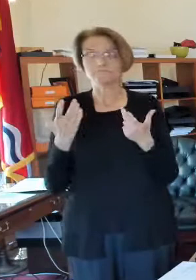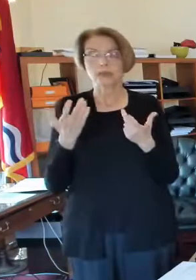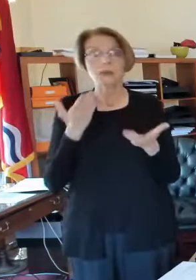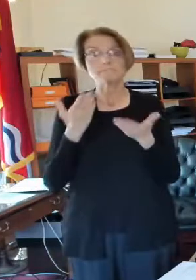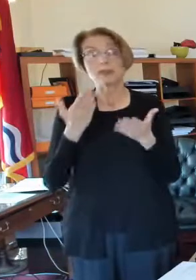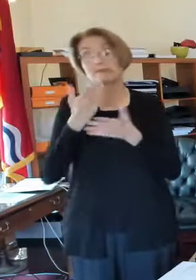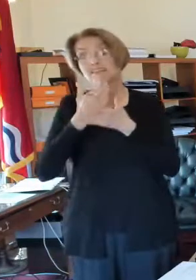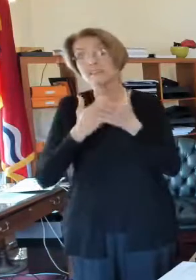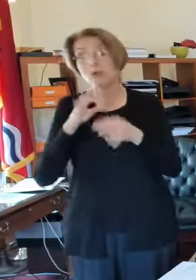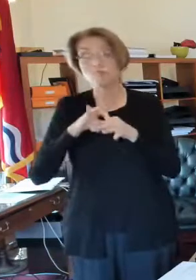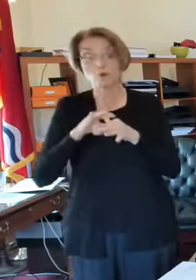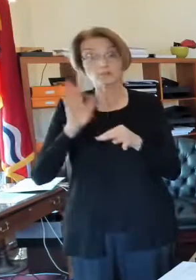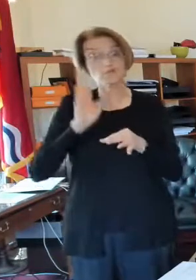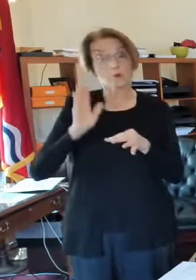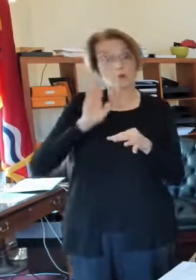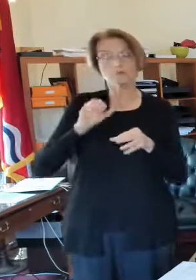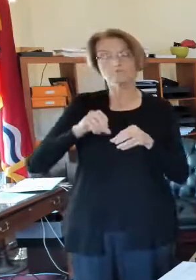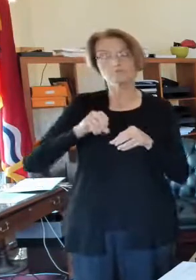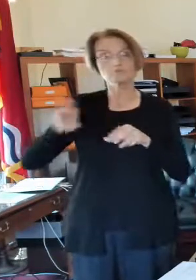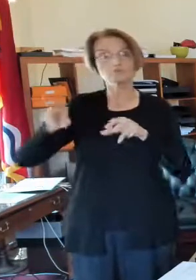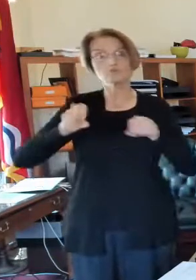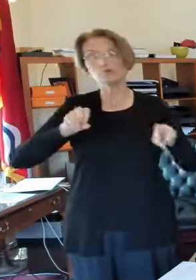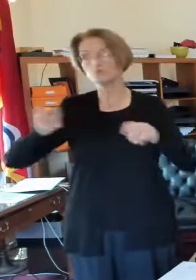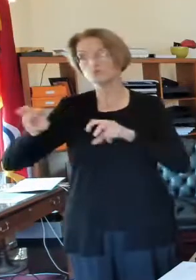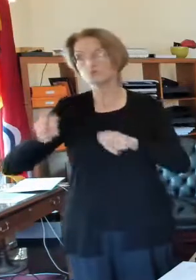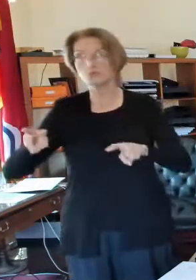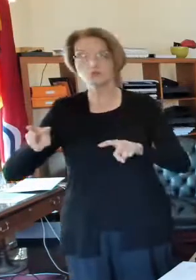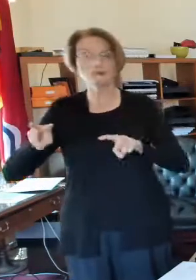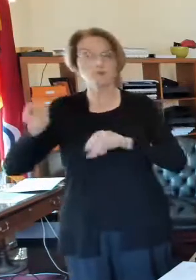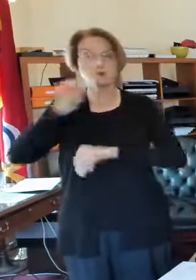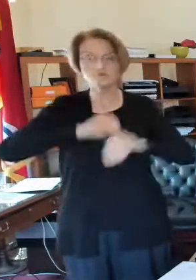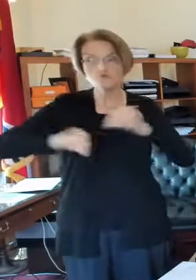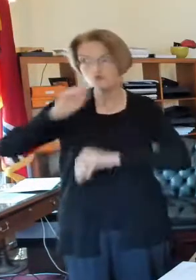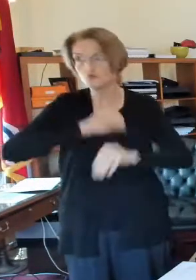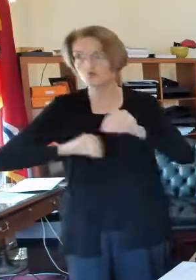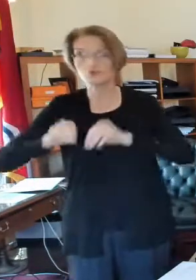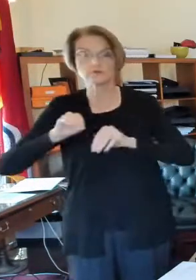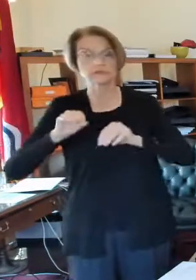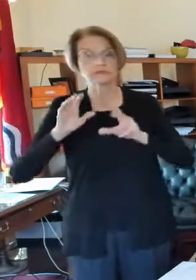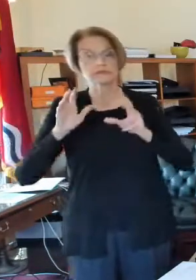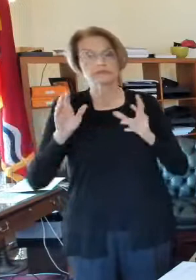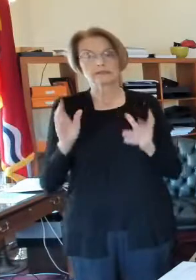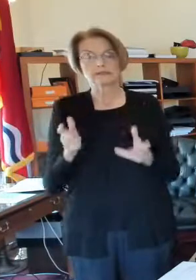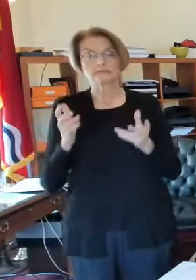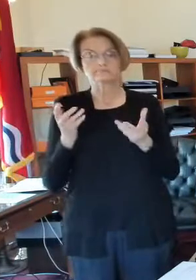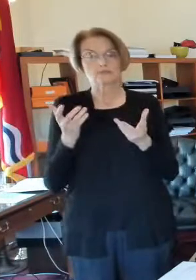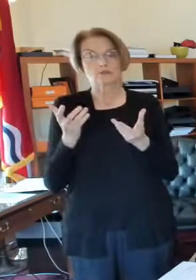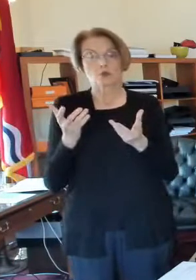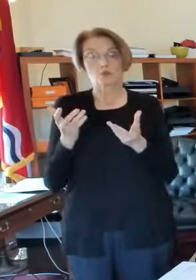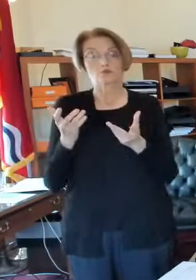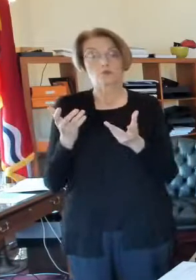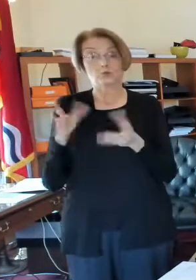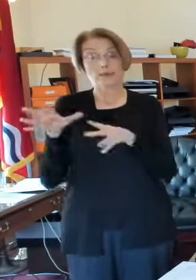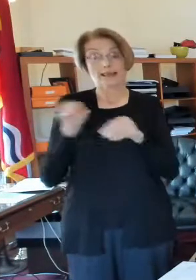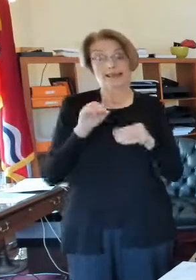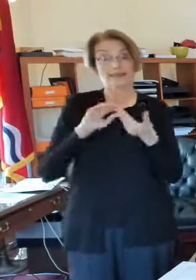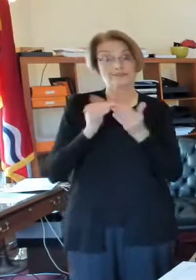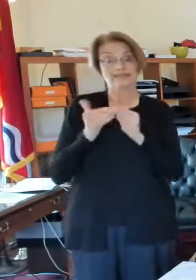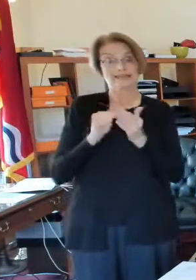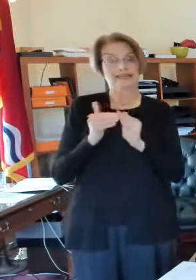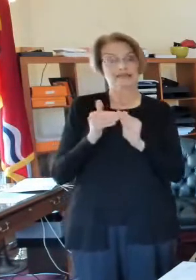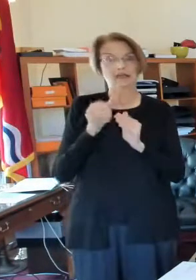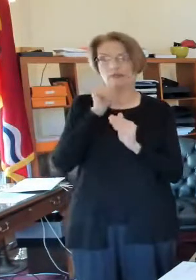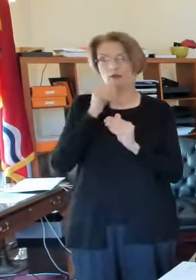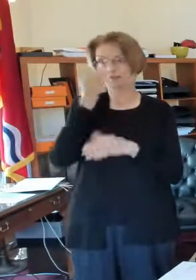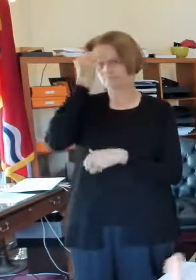moved, or folks move around, and rarely does anyone take their name off of the voter